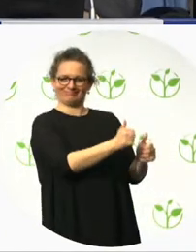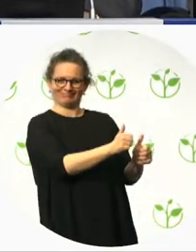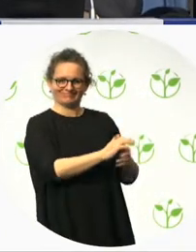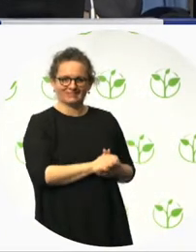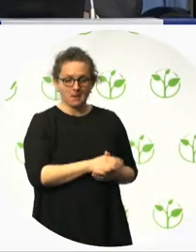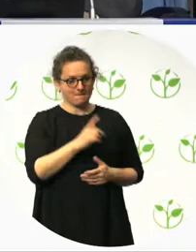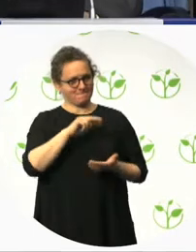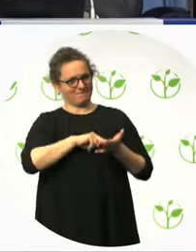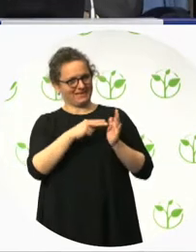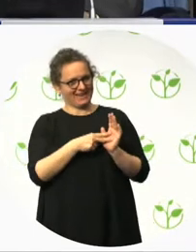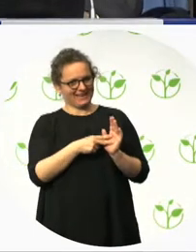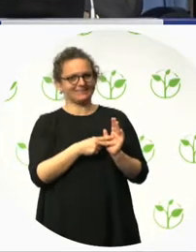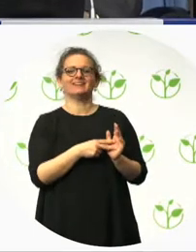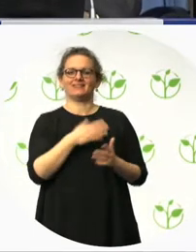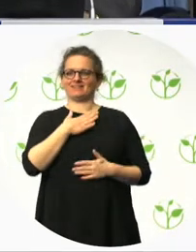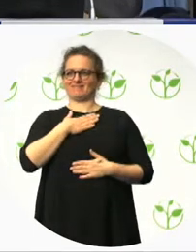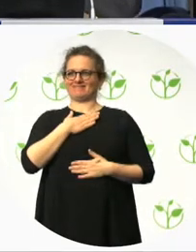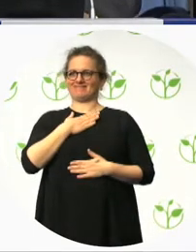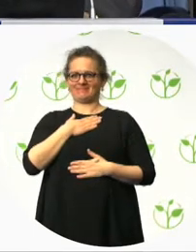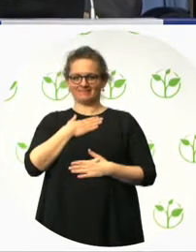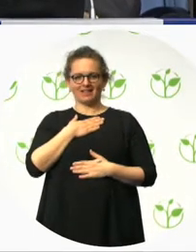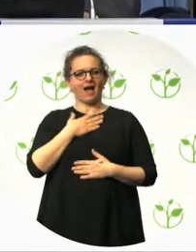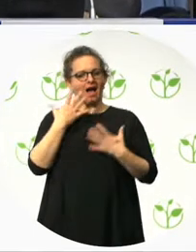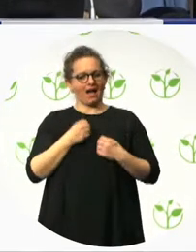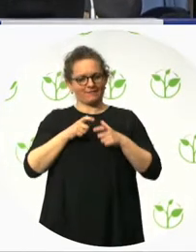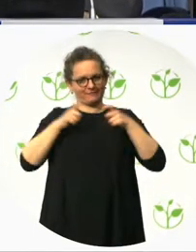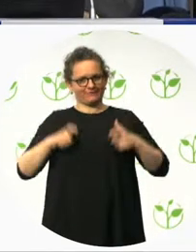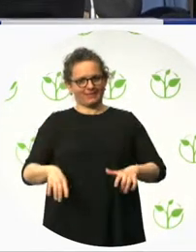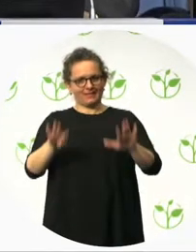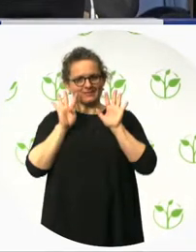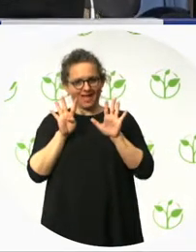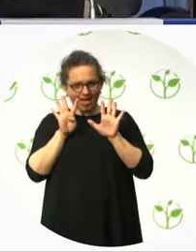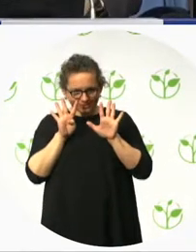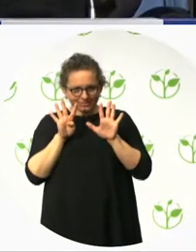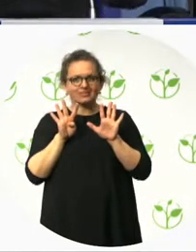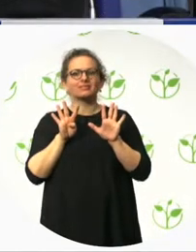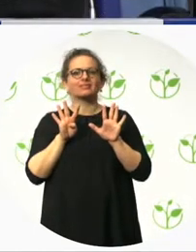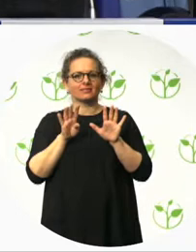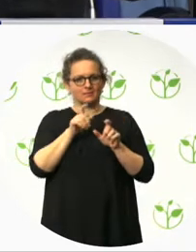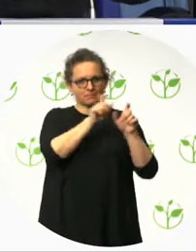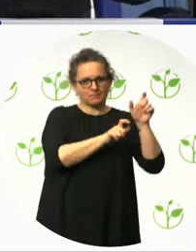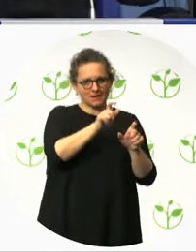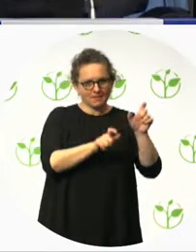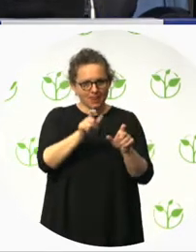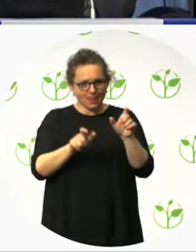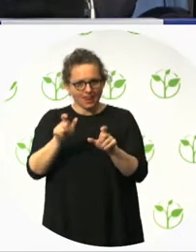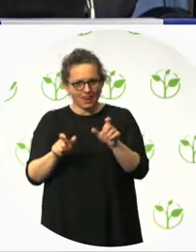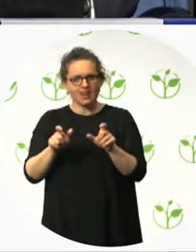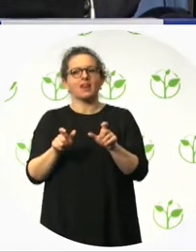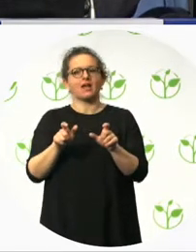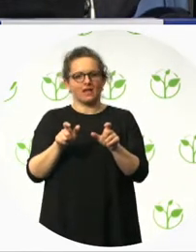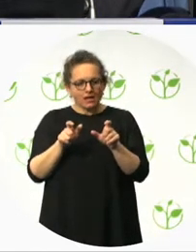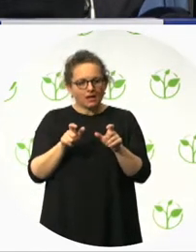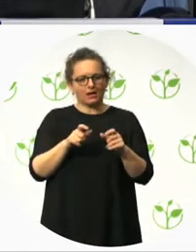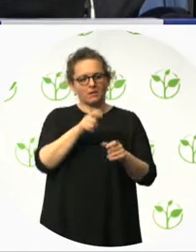with physical or sensorial disabilities and four with intellectual disabilities. And these employees, above all the employees with